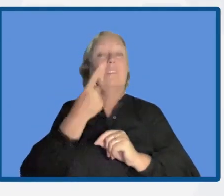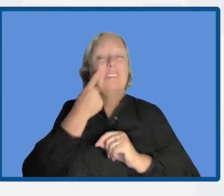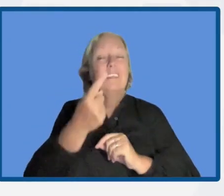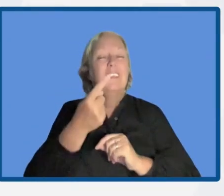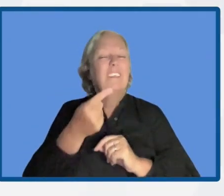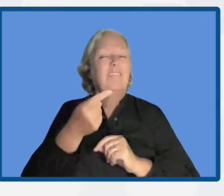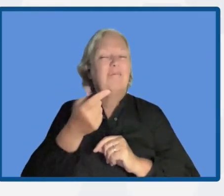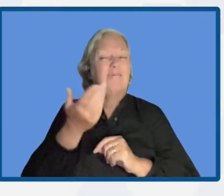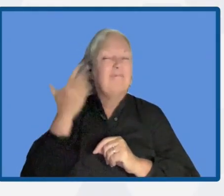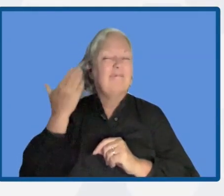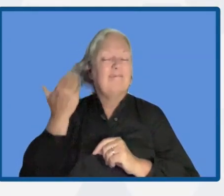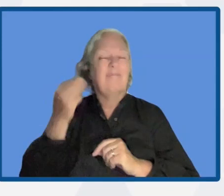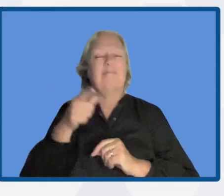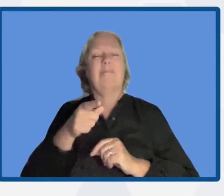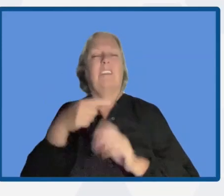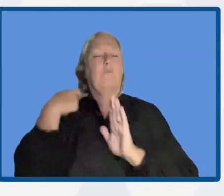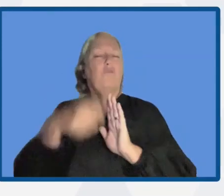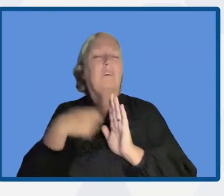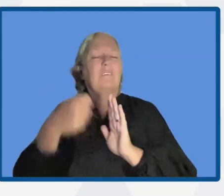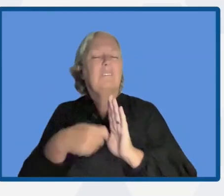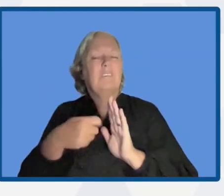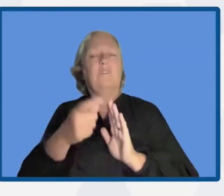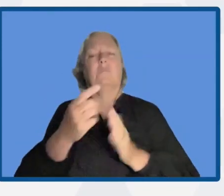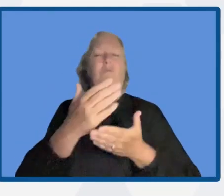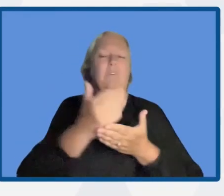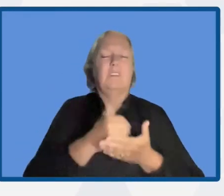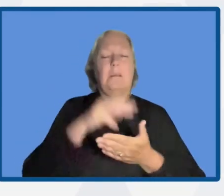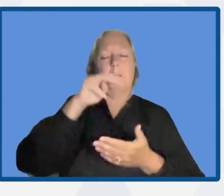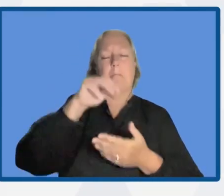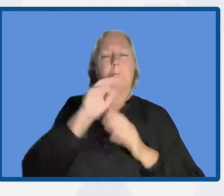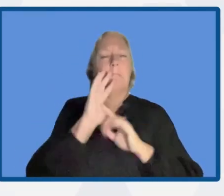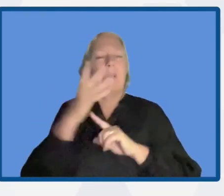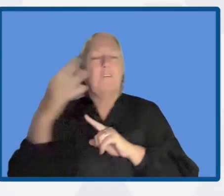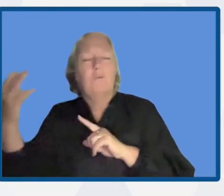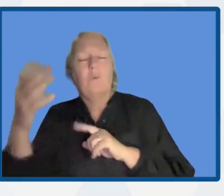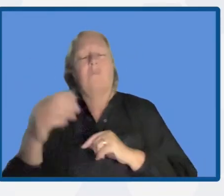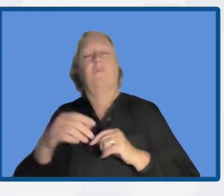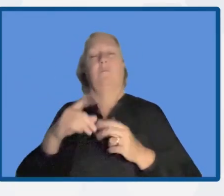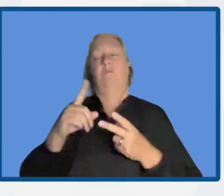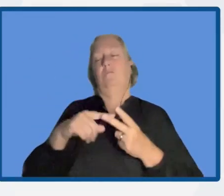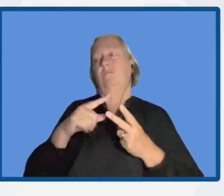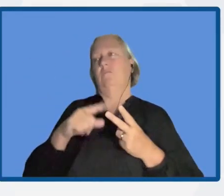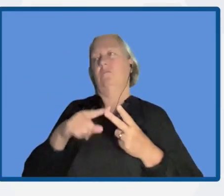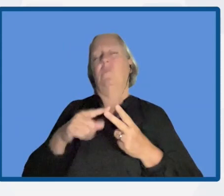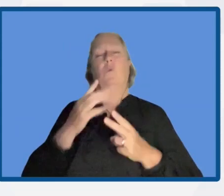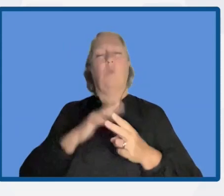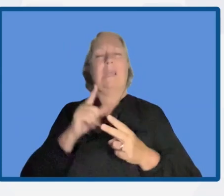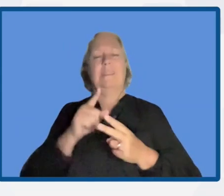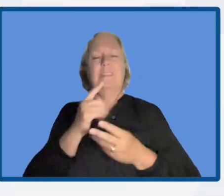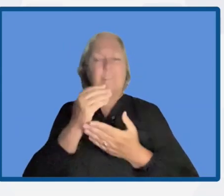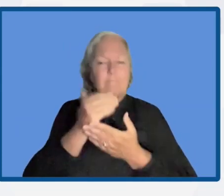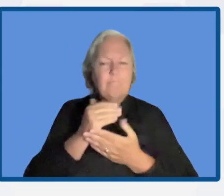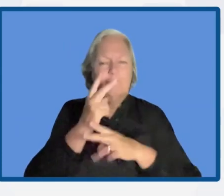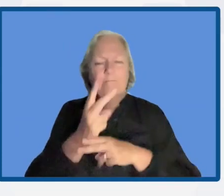developed. The restoration of mangrove forests, the restoration of water